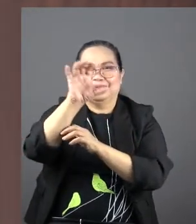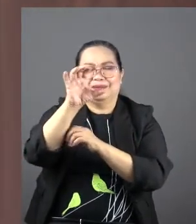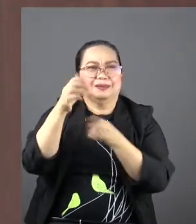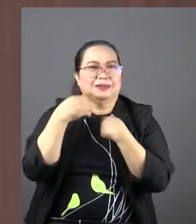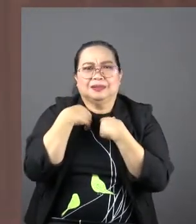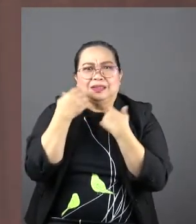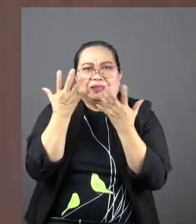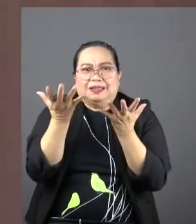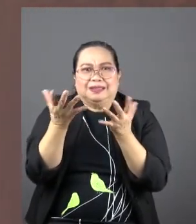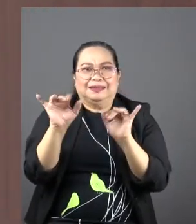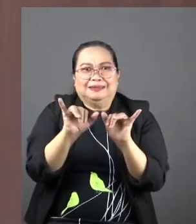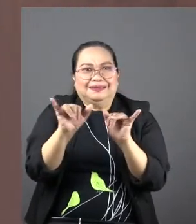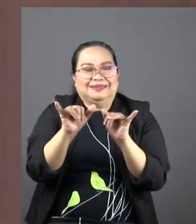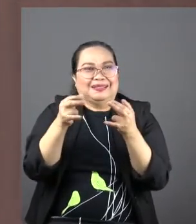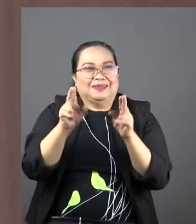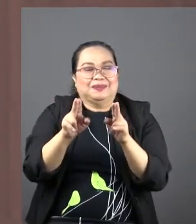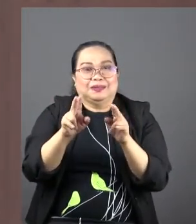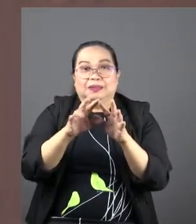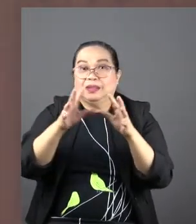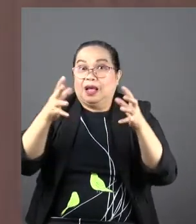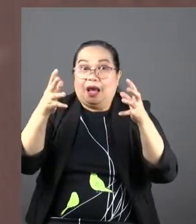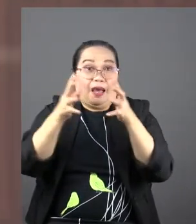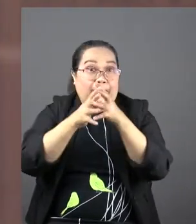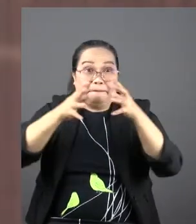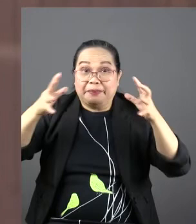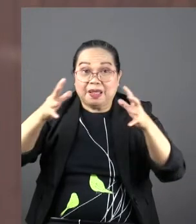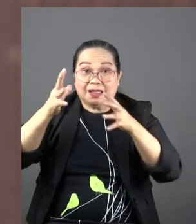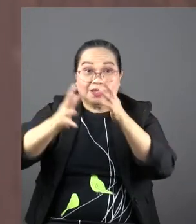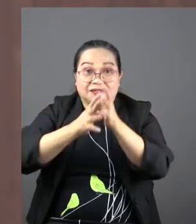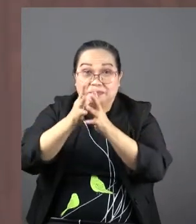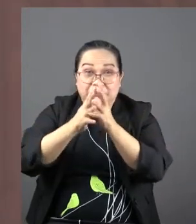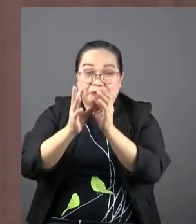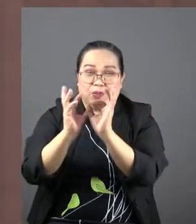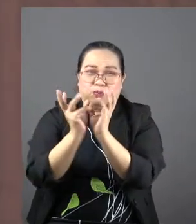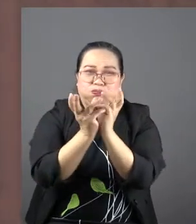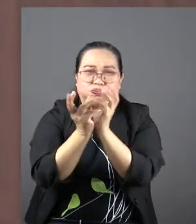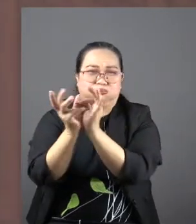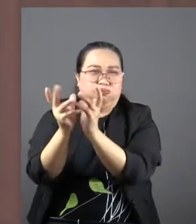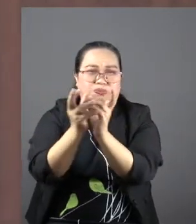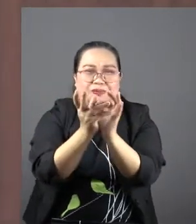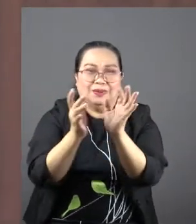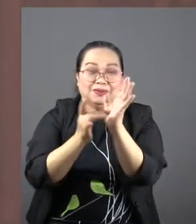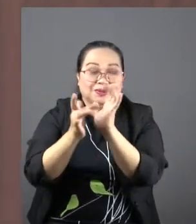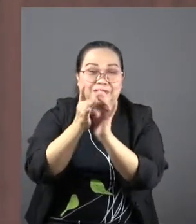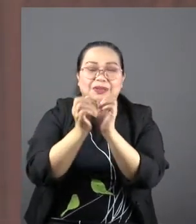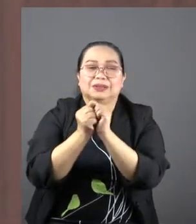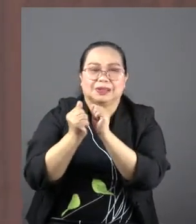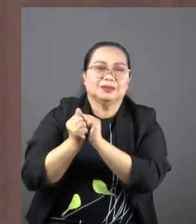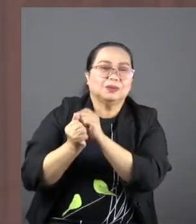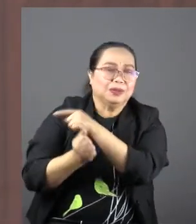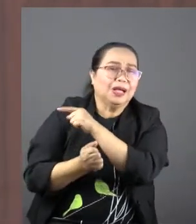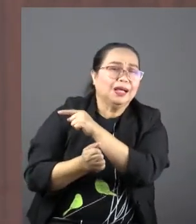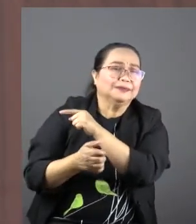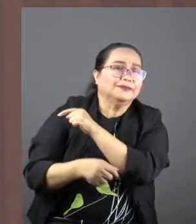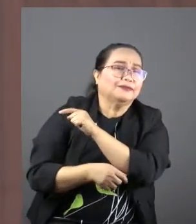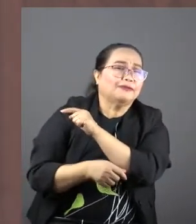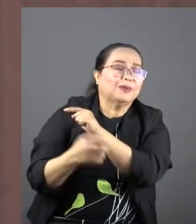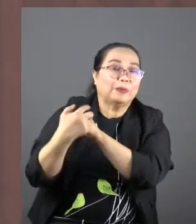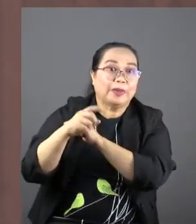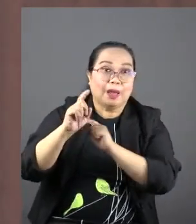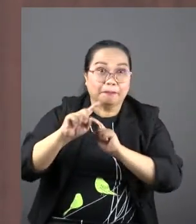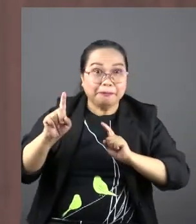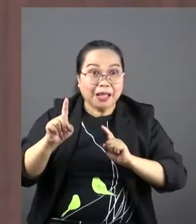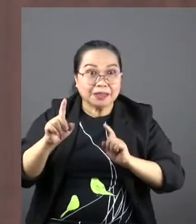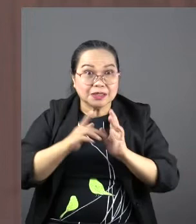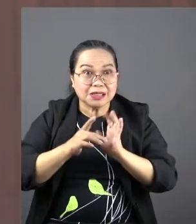think that was the same thing here. A big caravan and Mary and Joseph assumed, oh, Jesus is with us. He wasn't. He